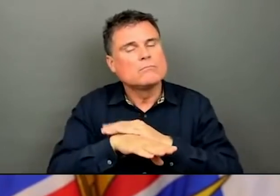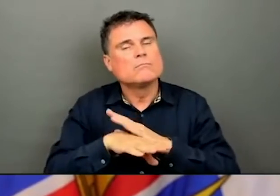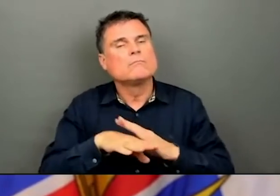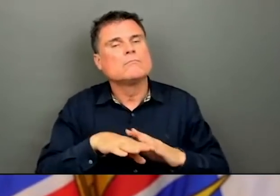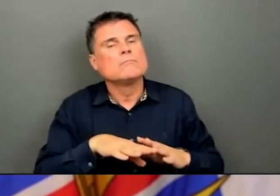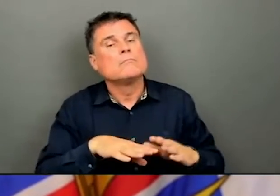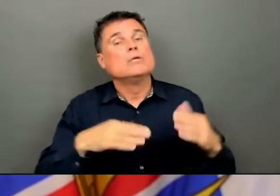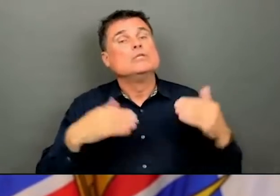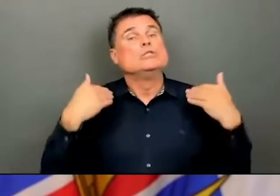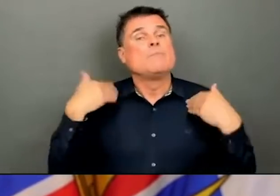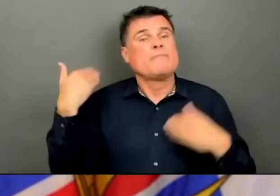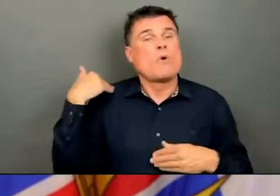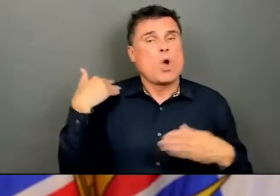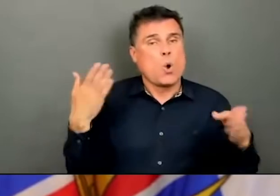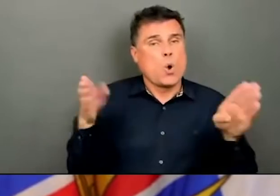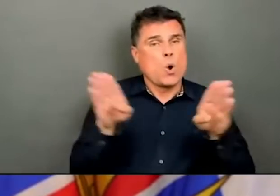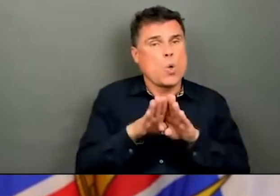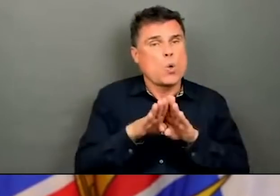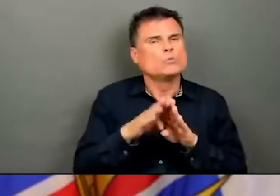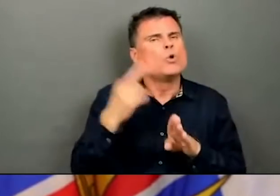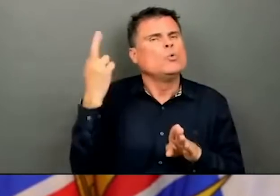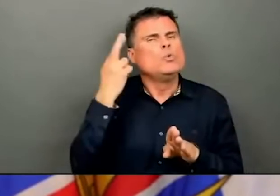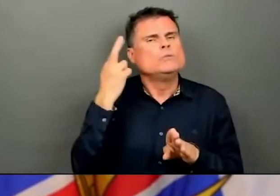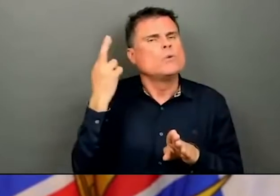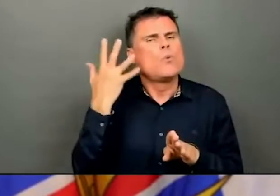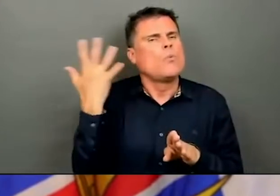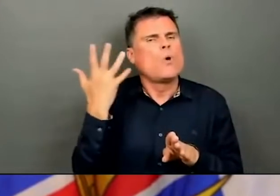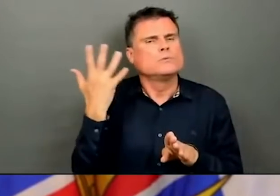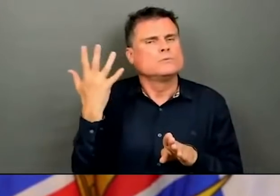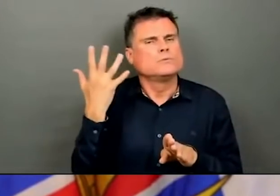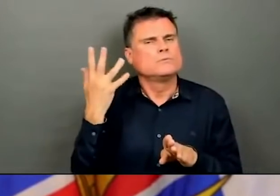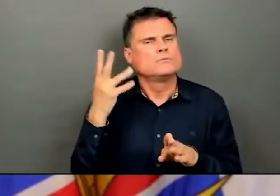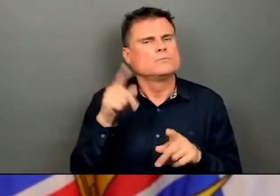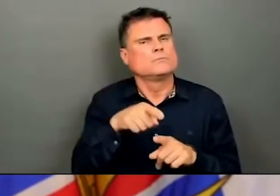was there anything that they were failing to do, or any common issues amongst them?